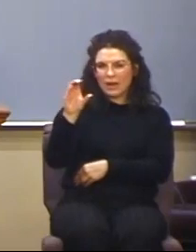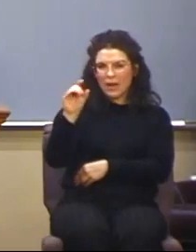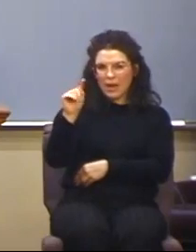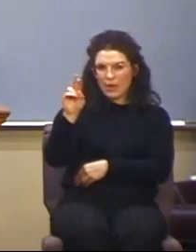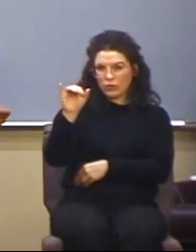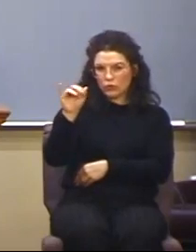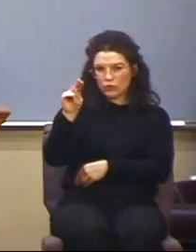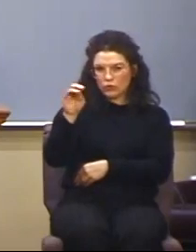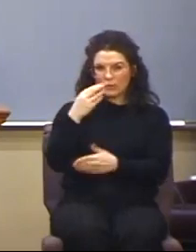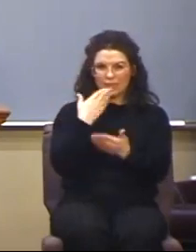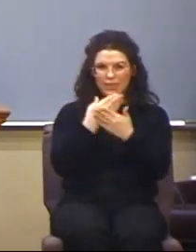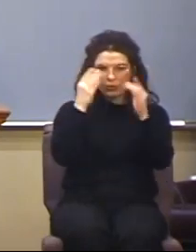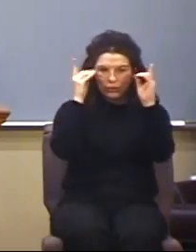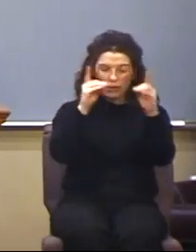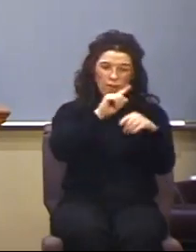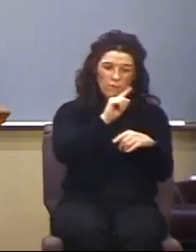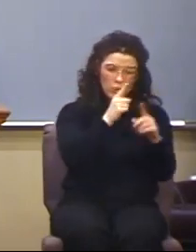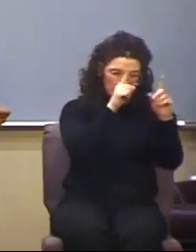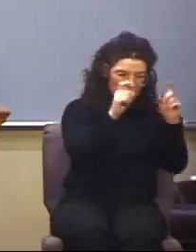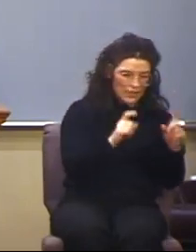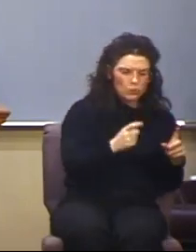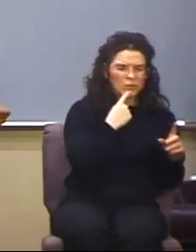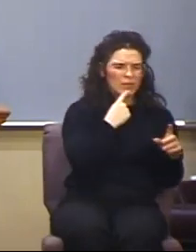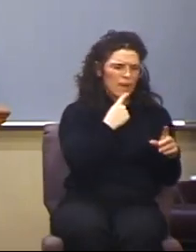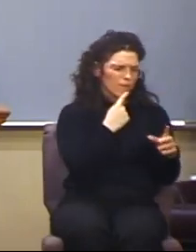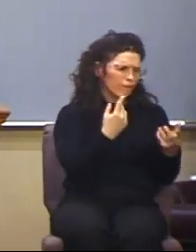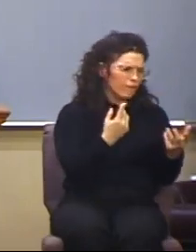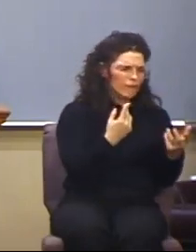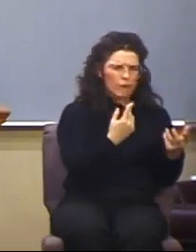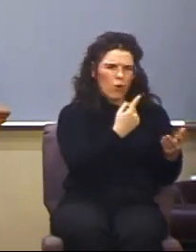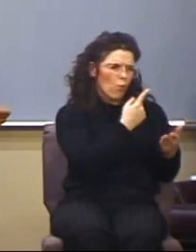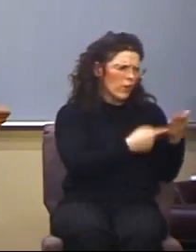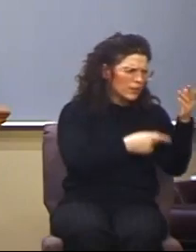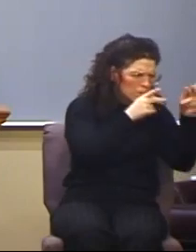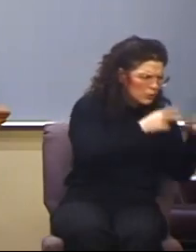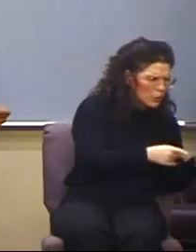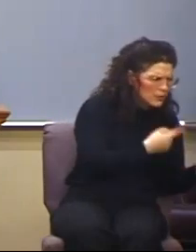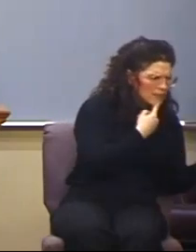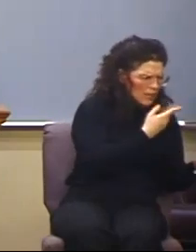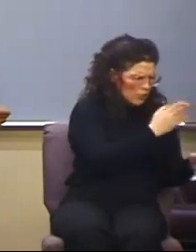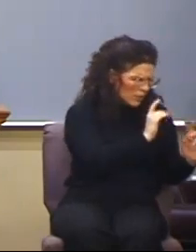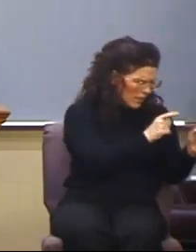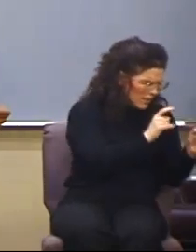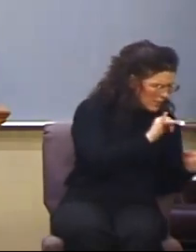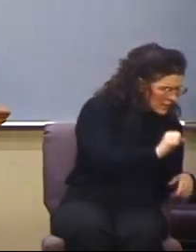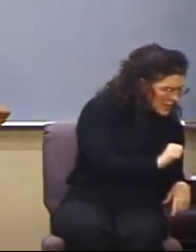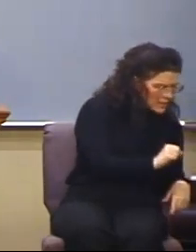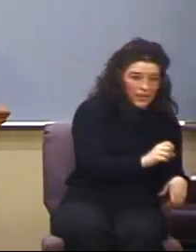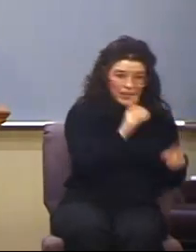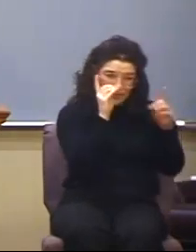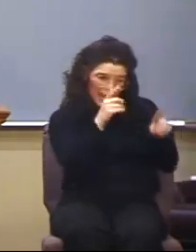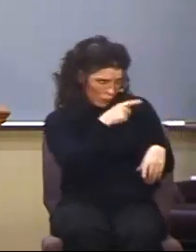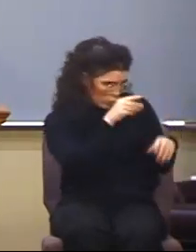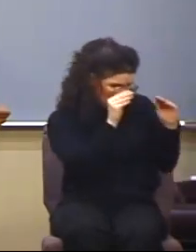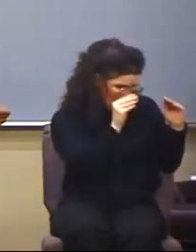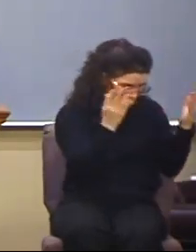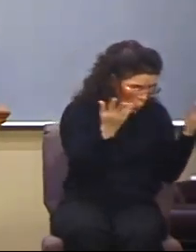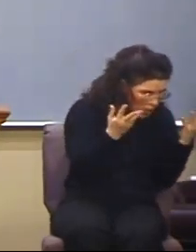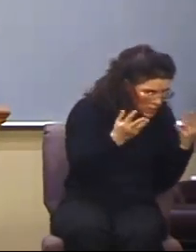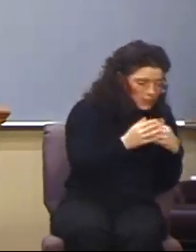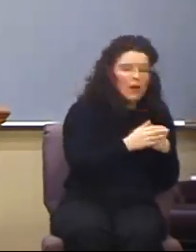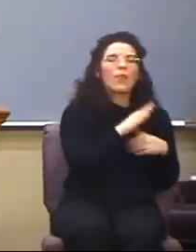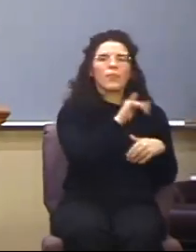individual claiming to possess the gifts, what kind of doctrine are they going to be teaching? In fact, why don't we kind of